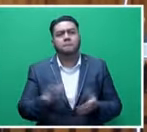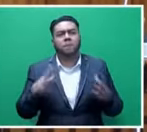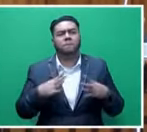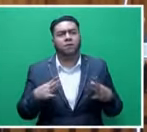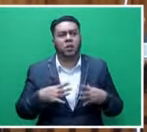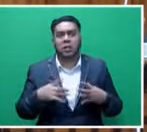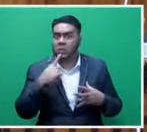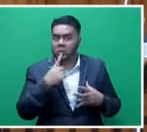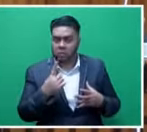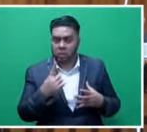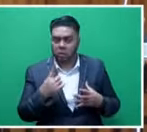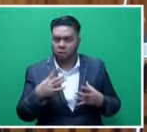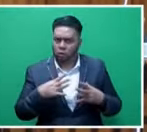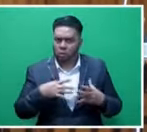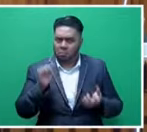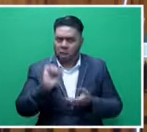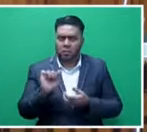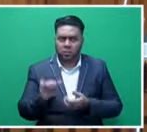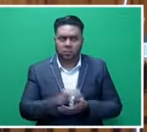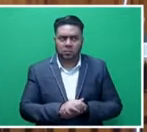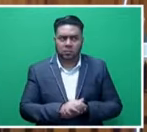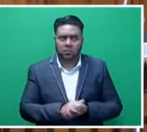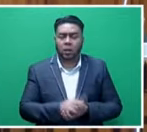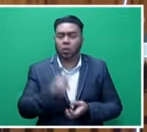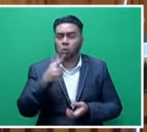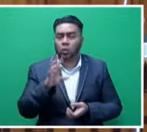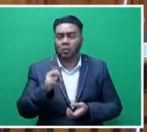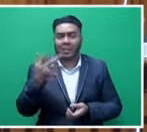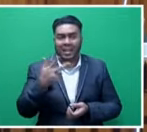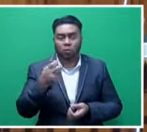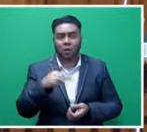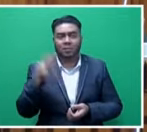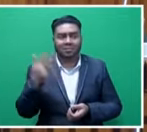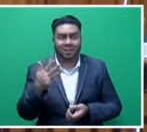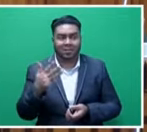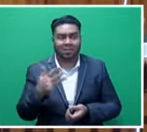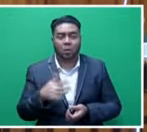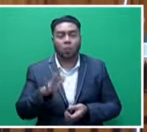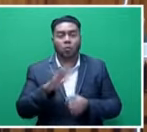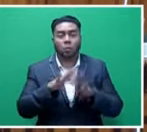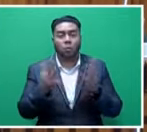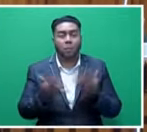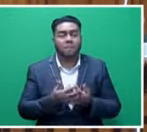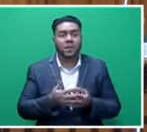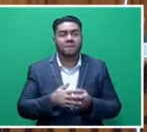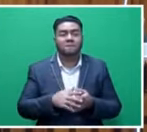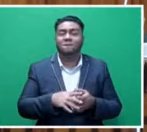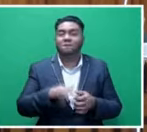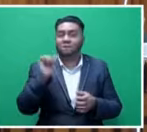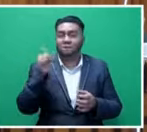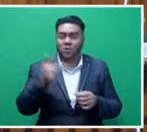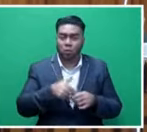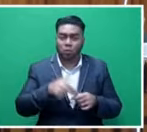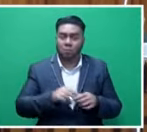actually failed to mention, again being disingenuous, in around about 2008, 2009, when the world price of fuel escalated to